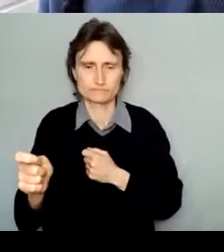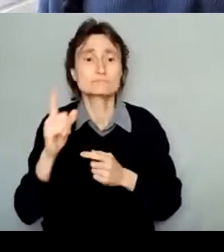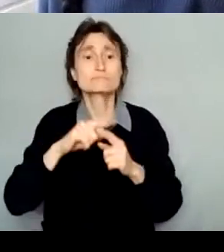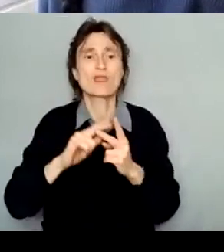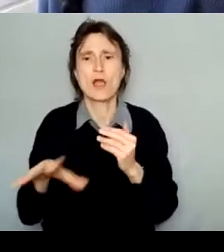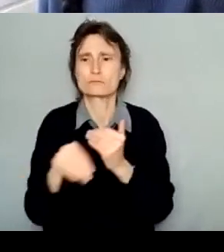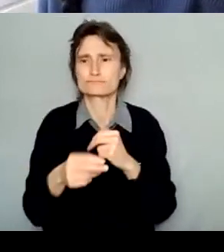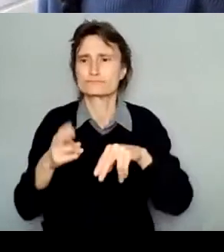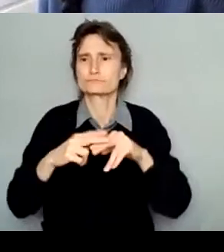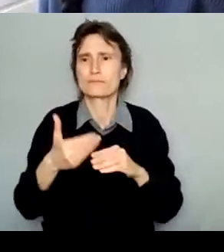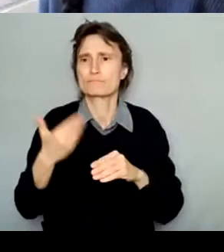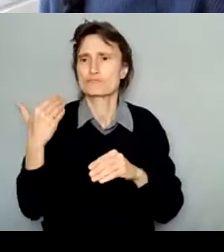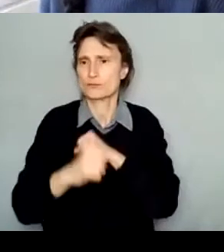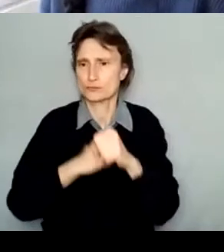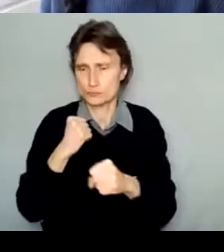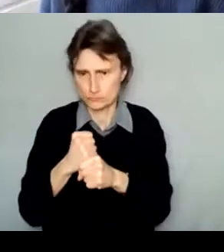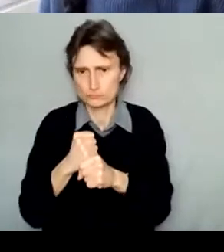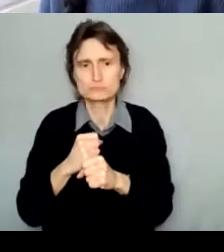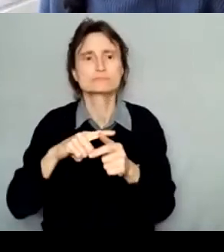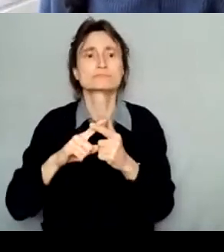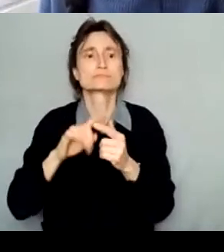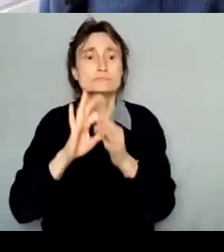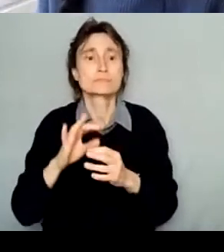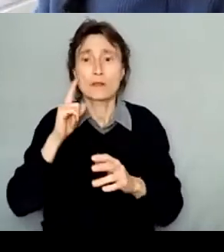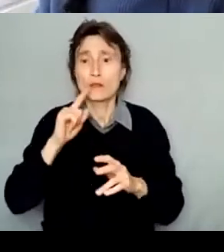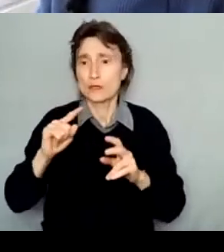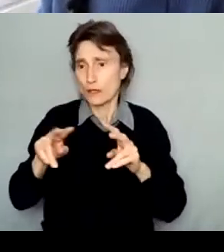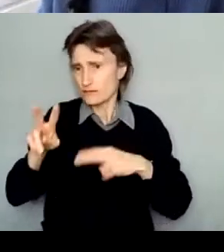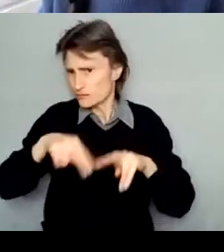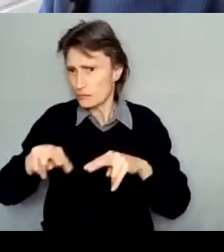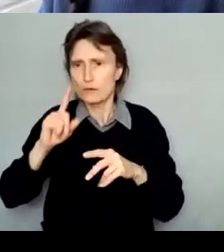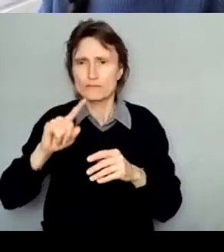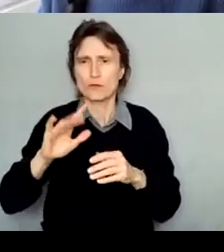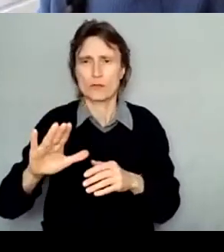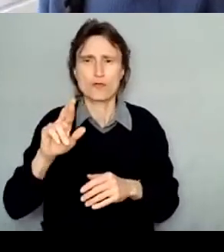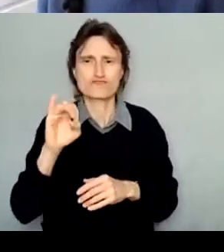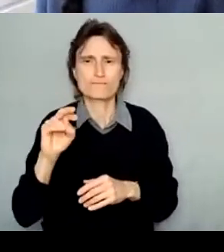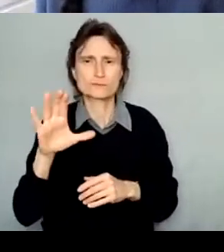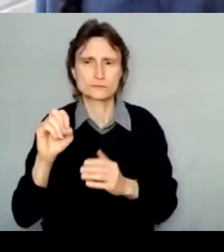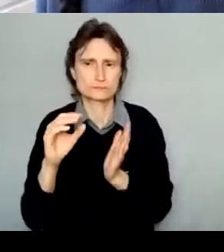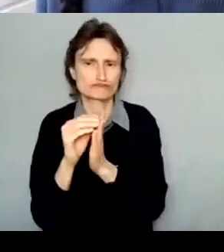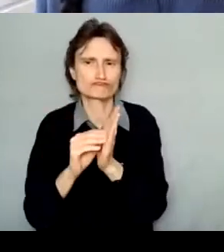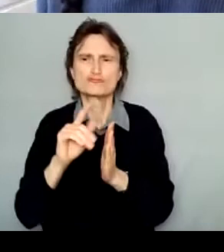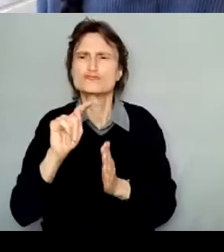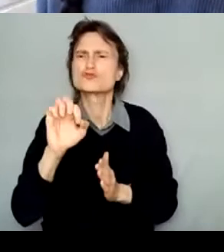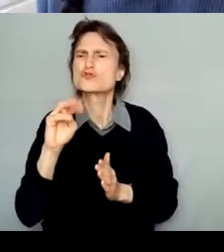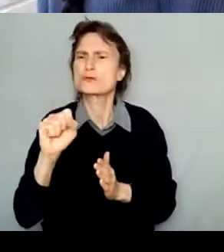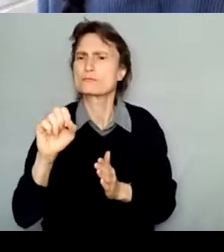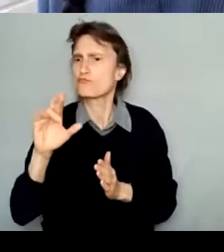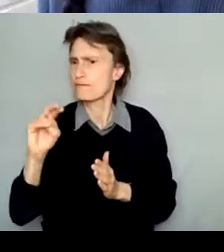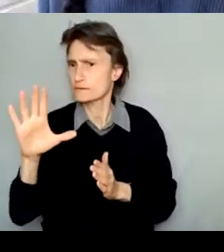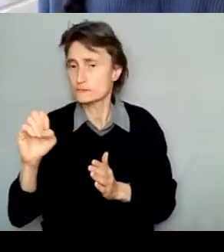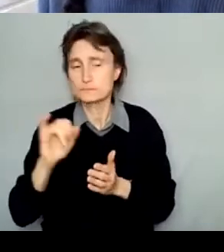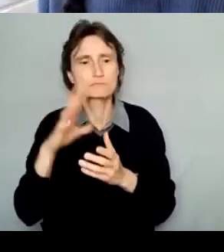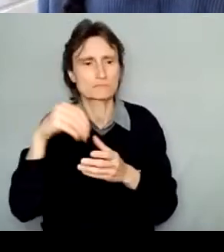and is outlined in the assessor terms of reference, which are linked within the guidelines. I would encourage you to